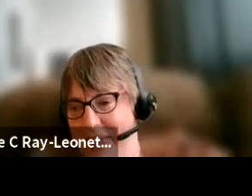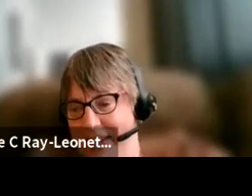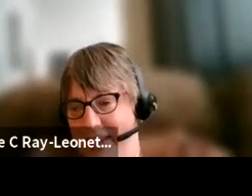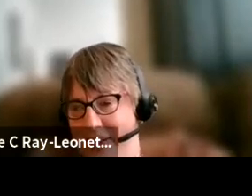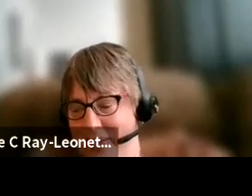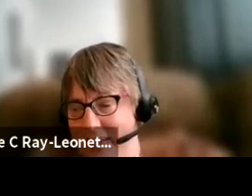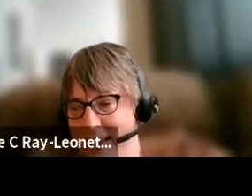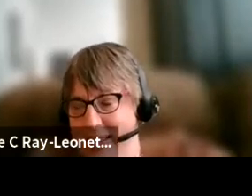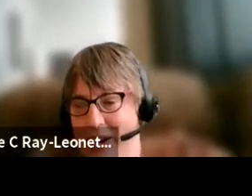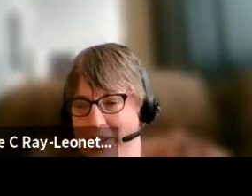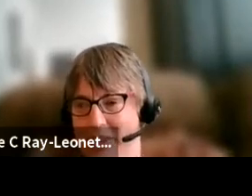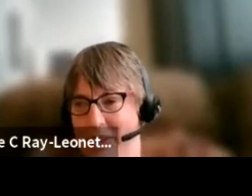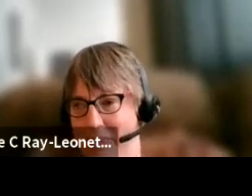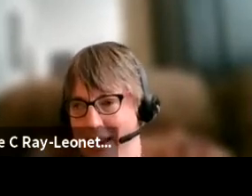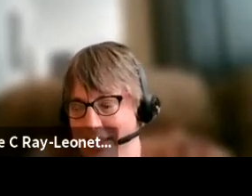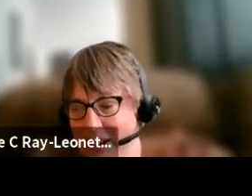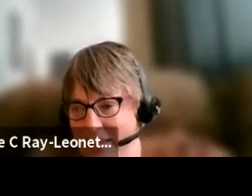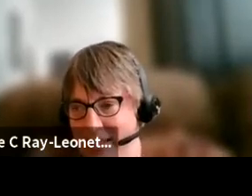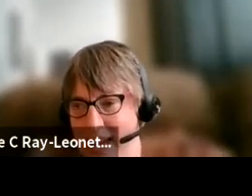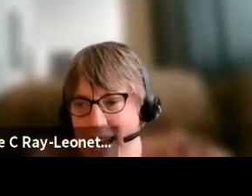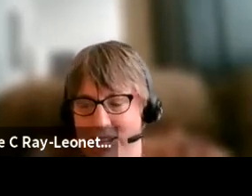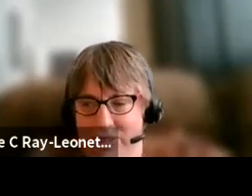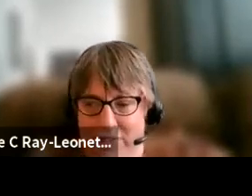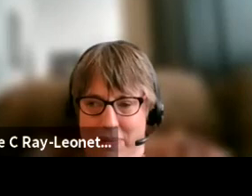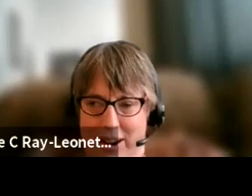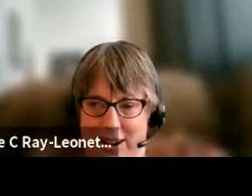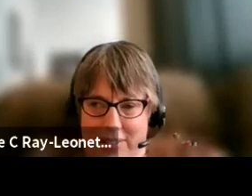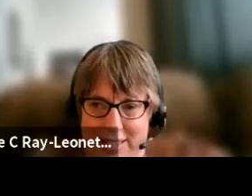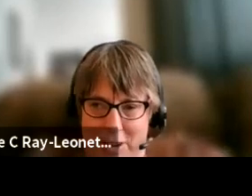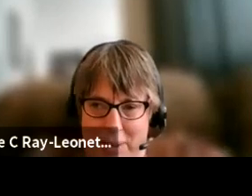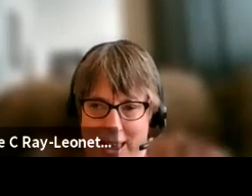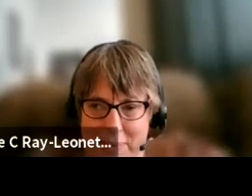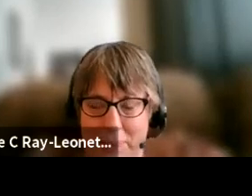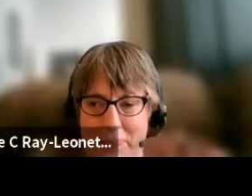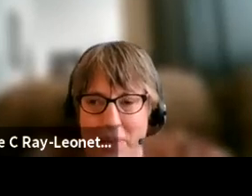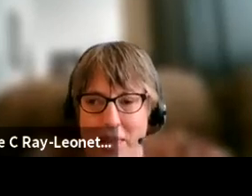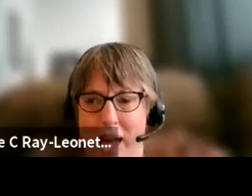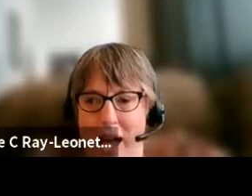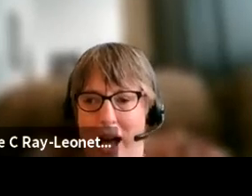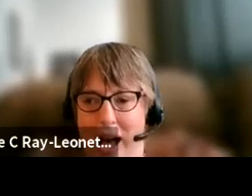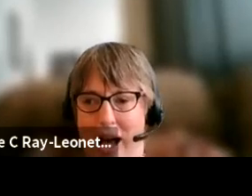how it's going to use its home and community-based services dollars from the American rescue plan.